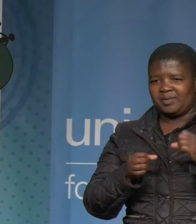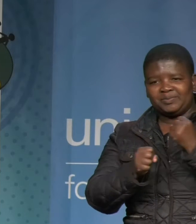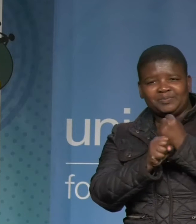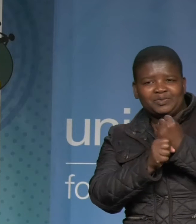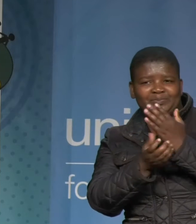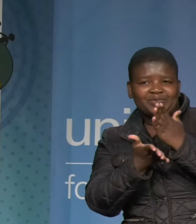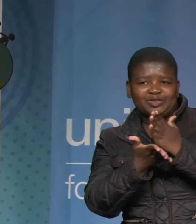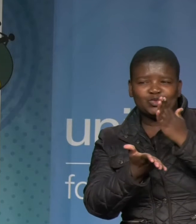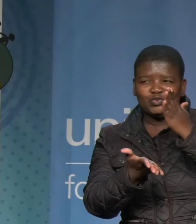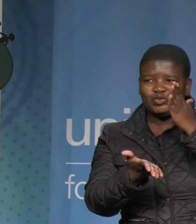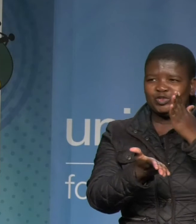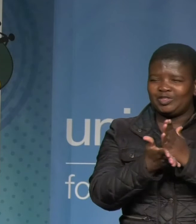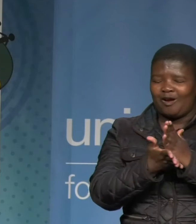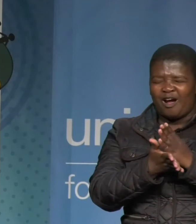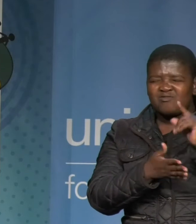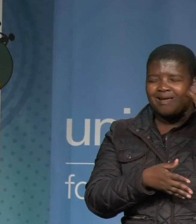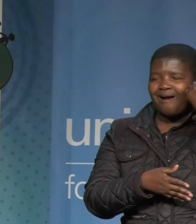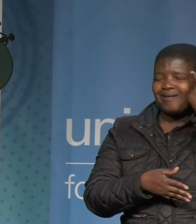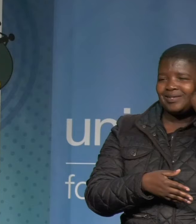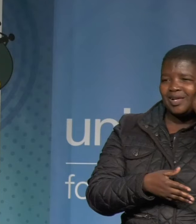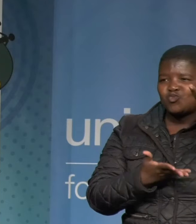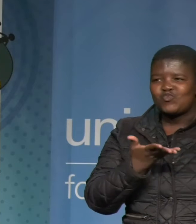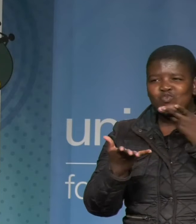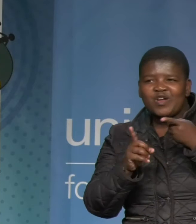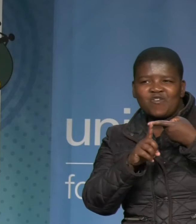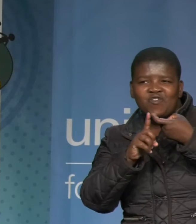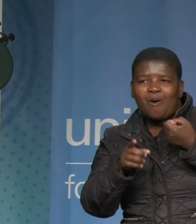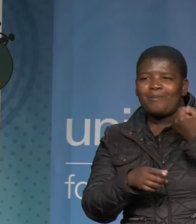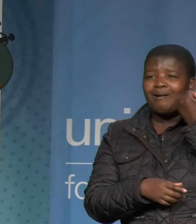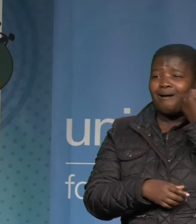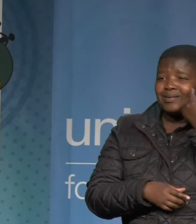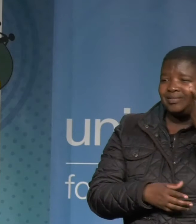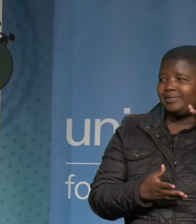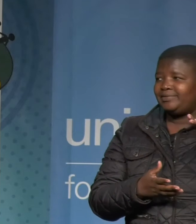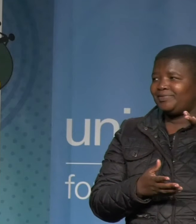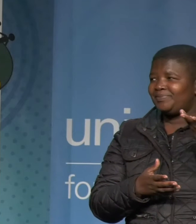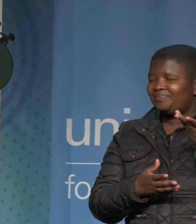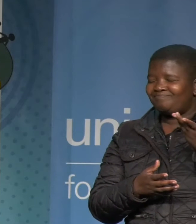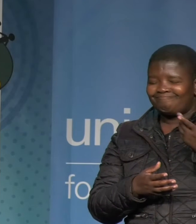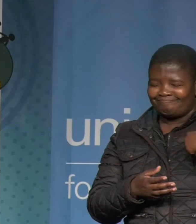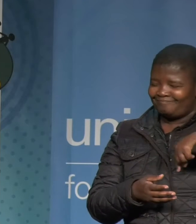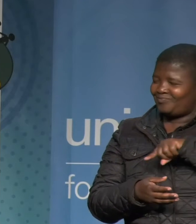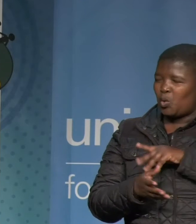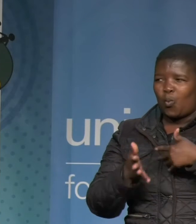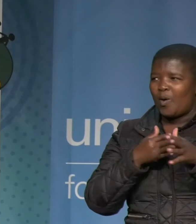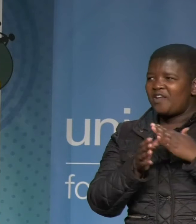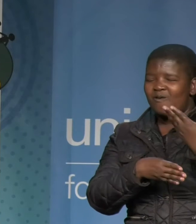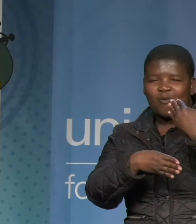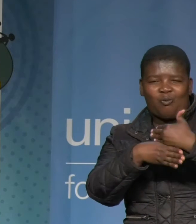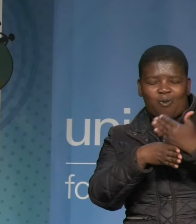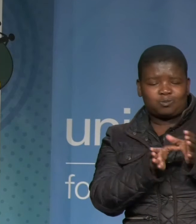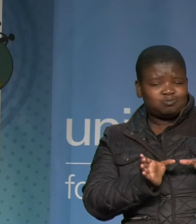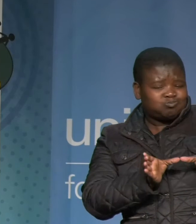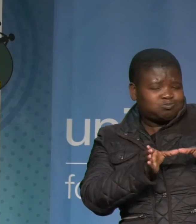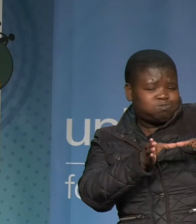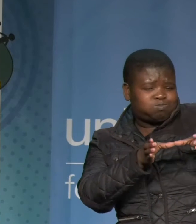and cultivate that sense of belonging and the sense that, and the understanding that we, wherever we work in our small little